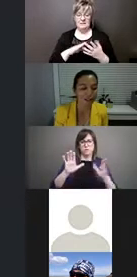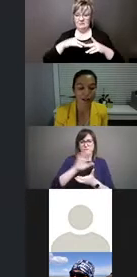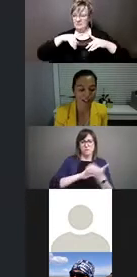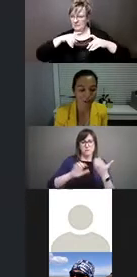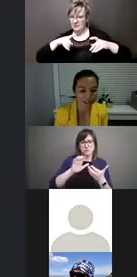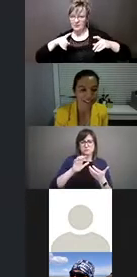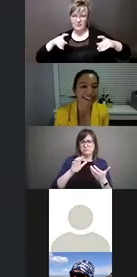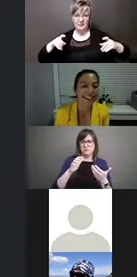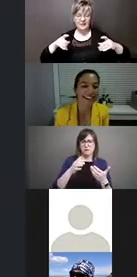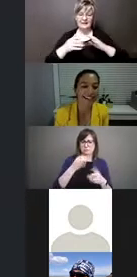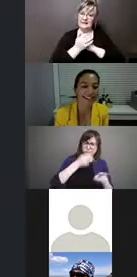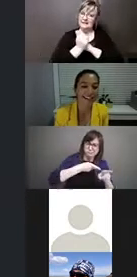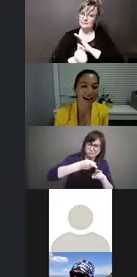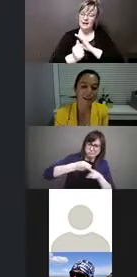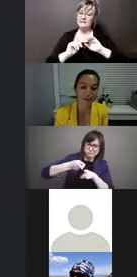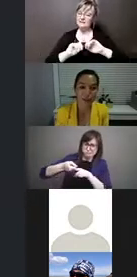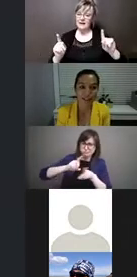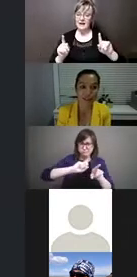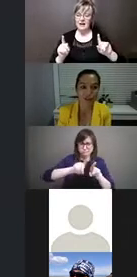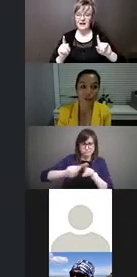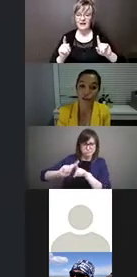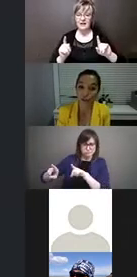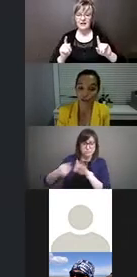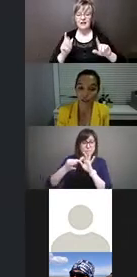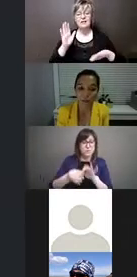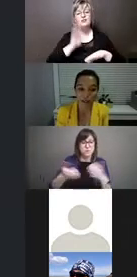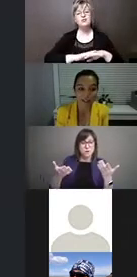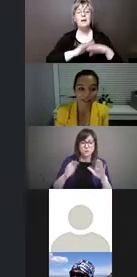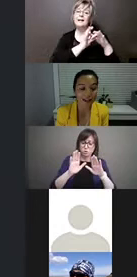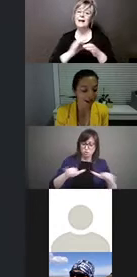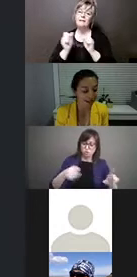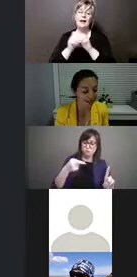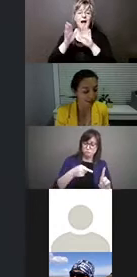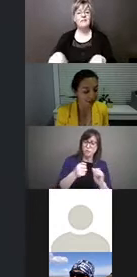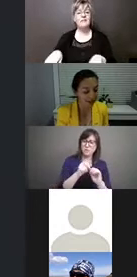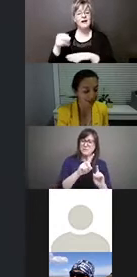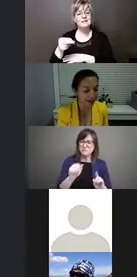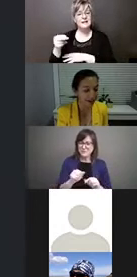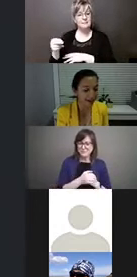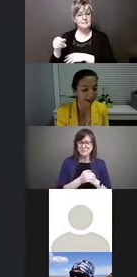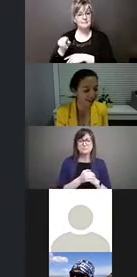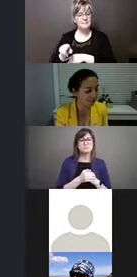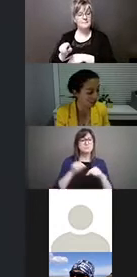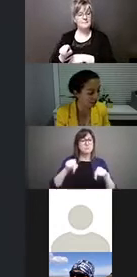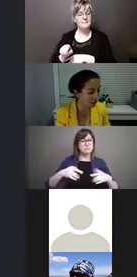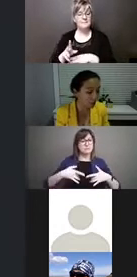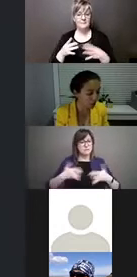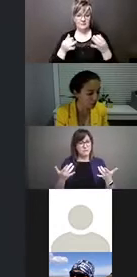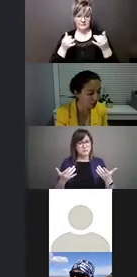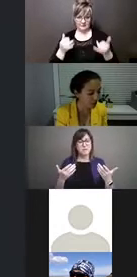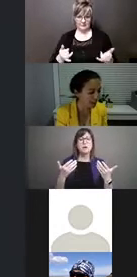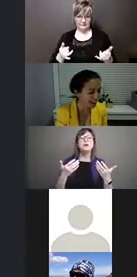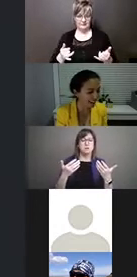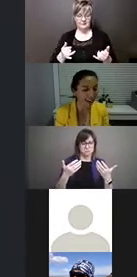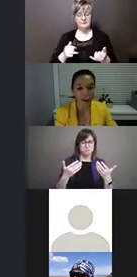experts in the aspects related to children with disabilities. This event is being a co